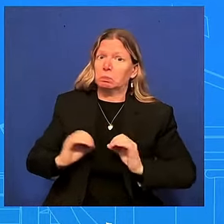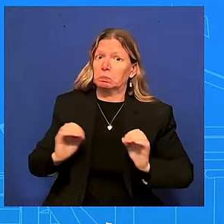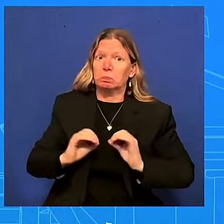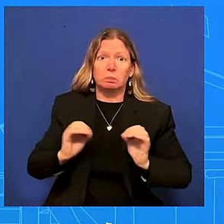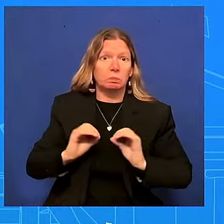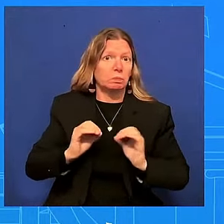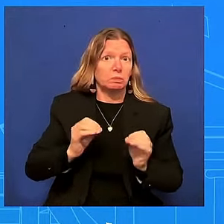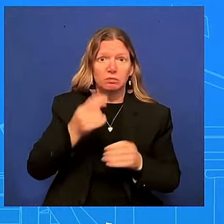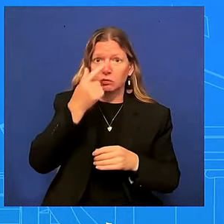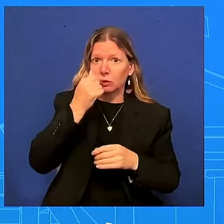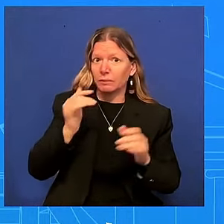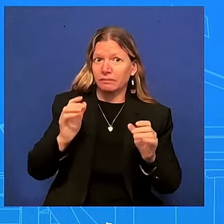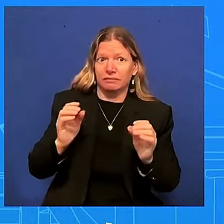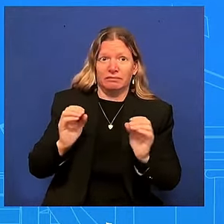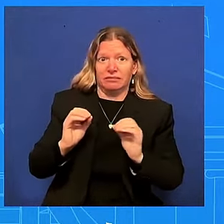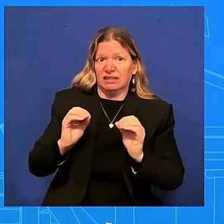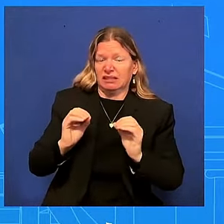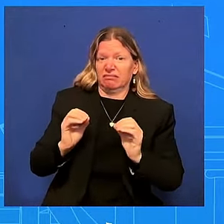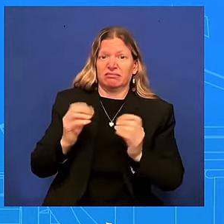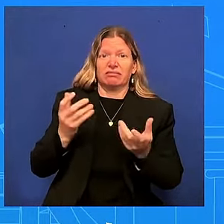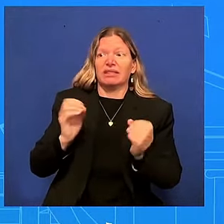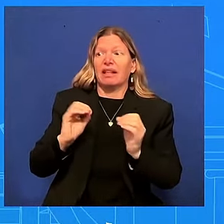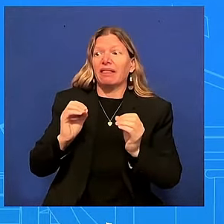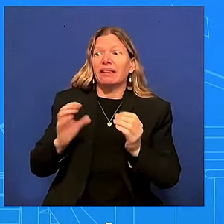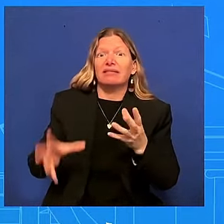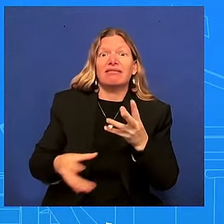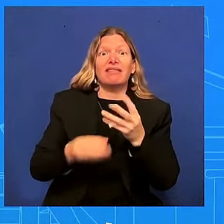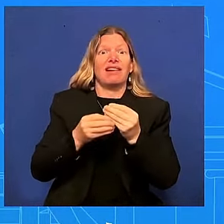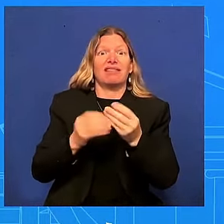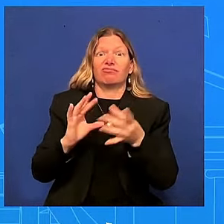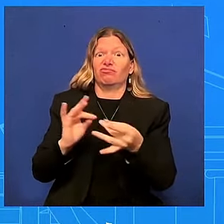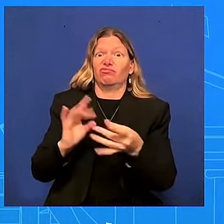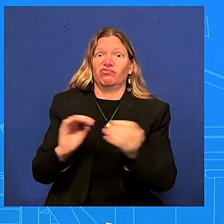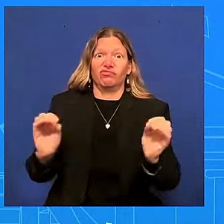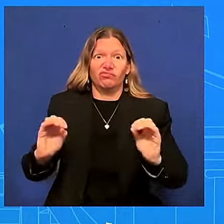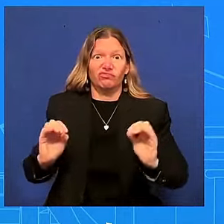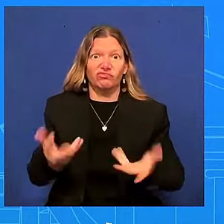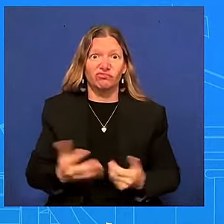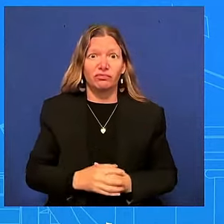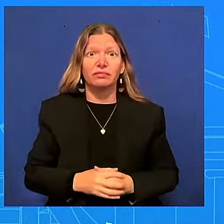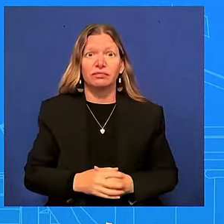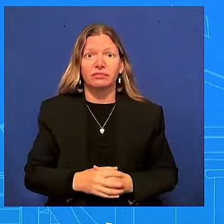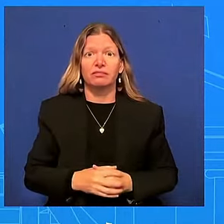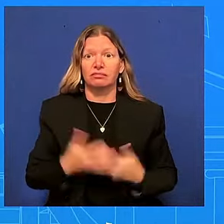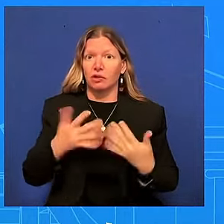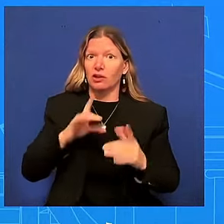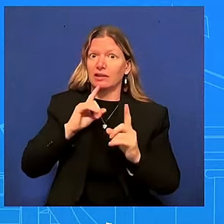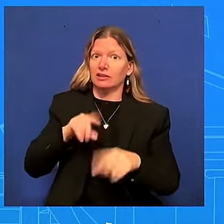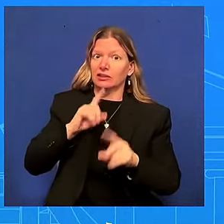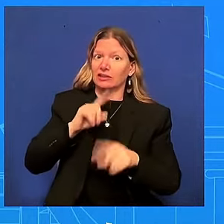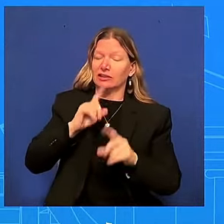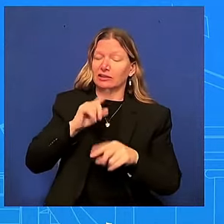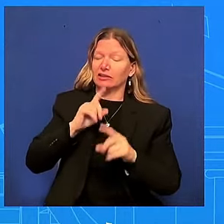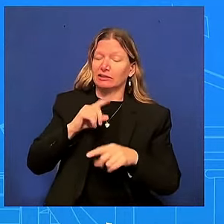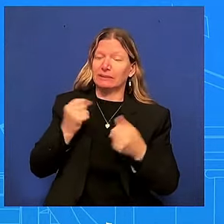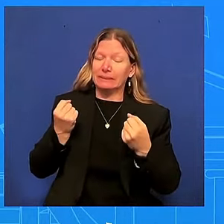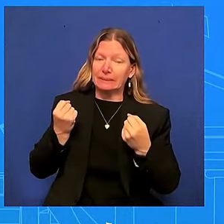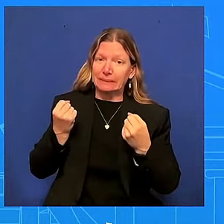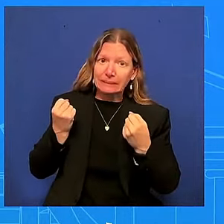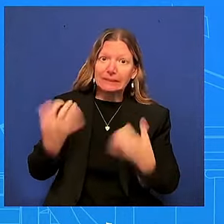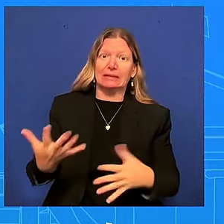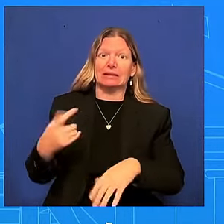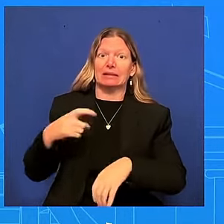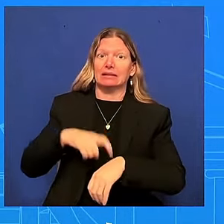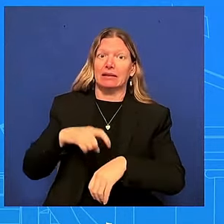share uh and look i've i've answered this question multiple times at this point i don't have anything else to add beyond what i have shared